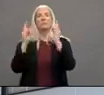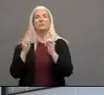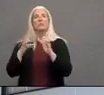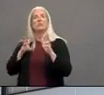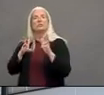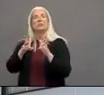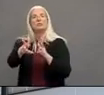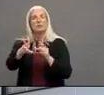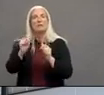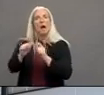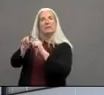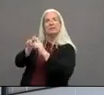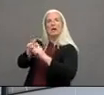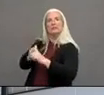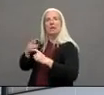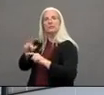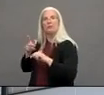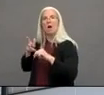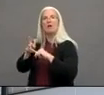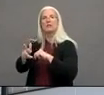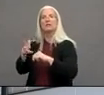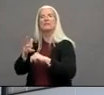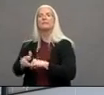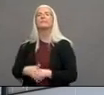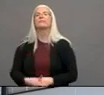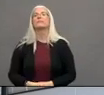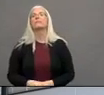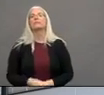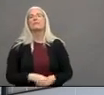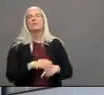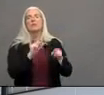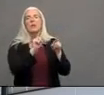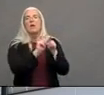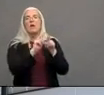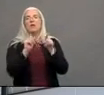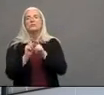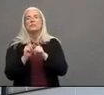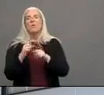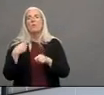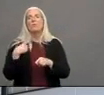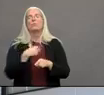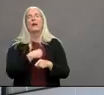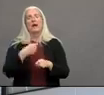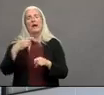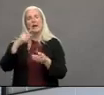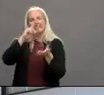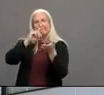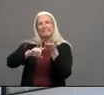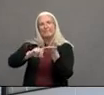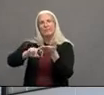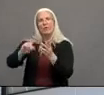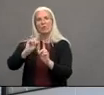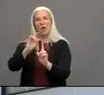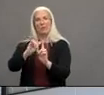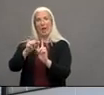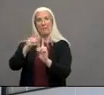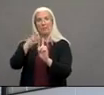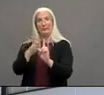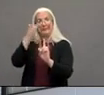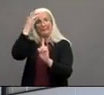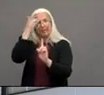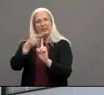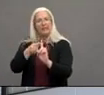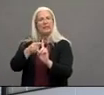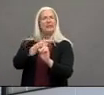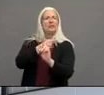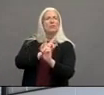testing we also have a case intake and tracing unit we call all confirmed cases so people with COVID-19 we provide education we discuss